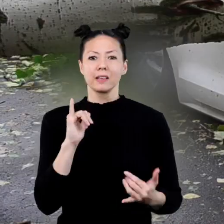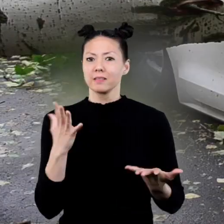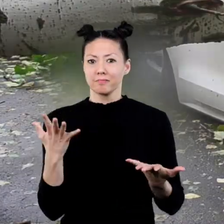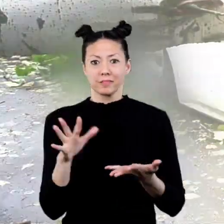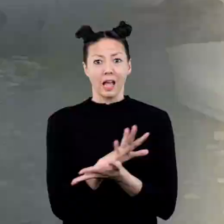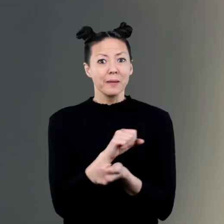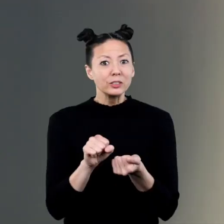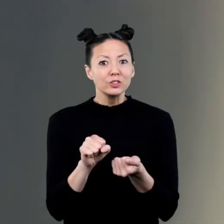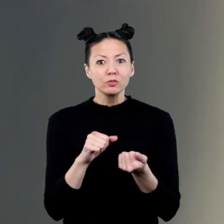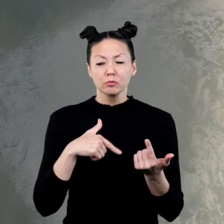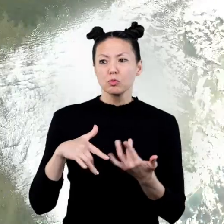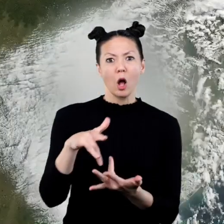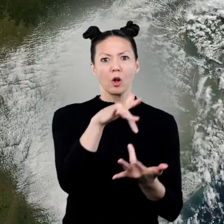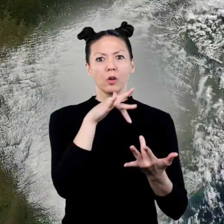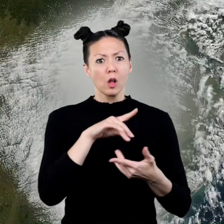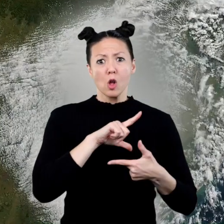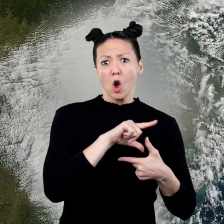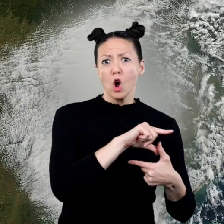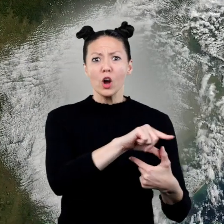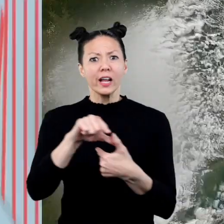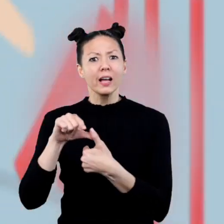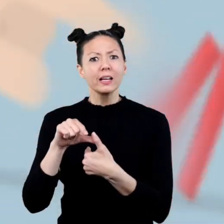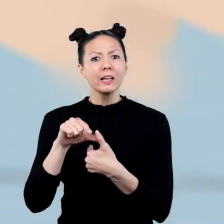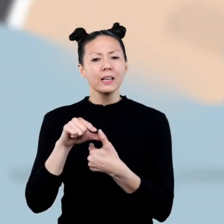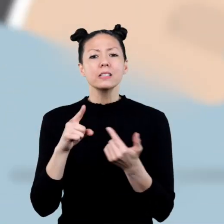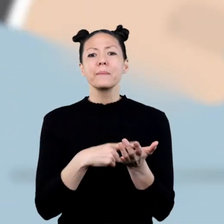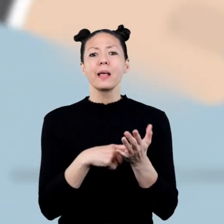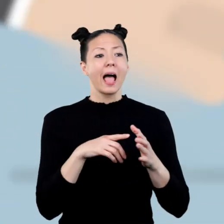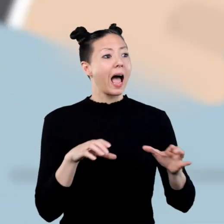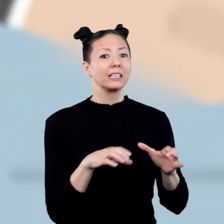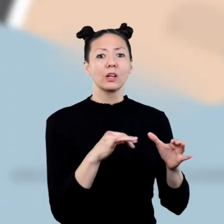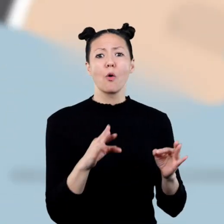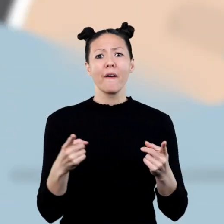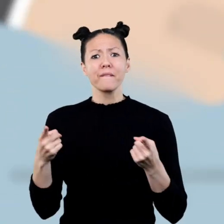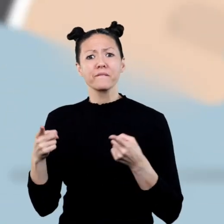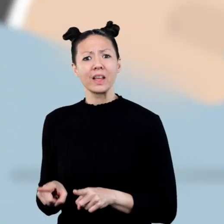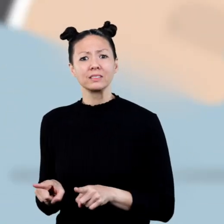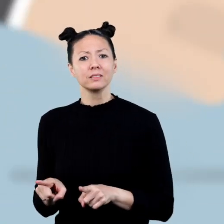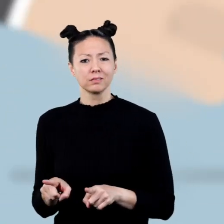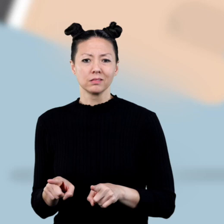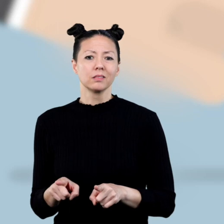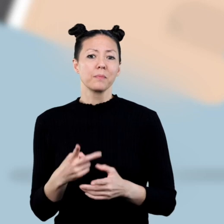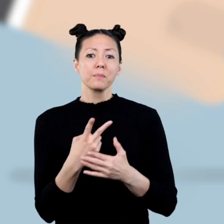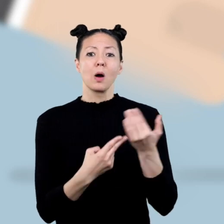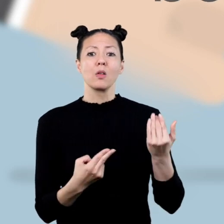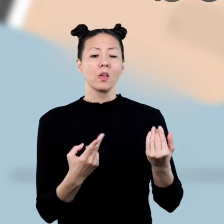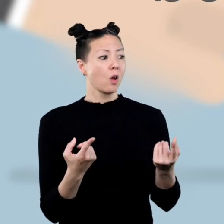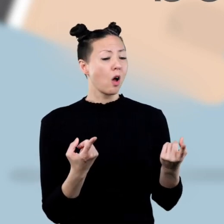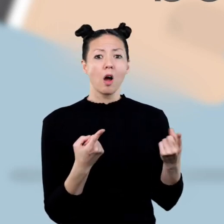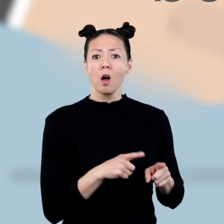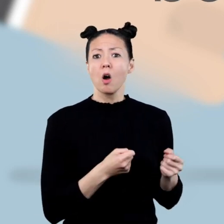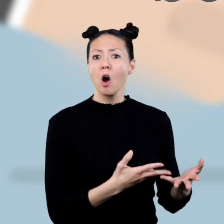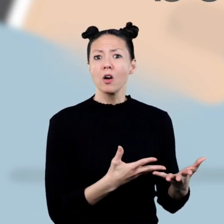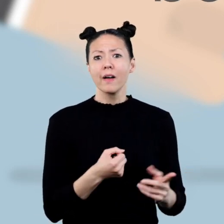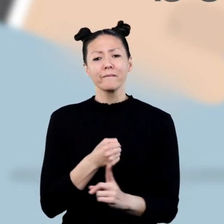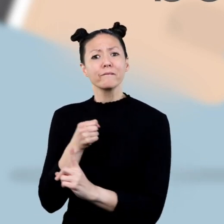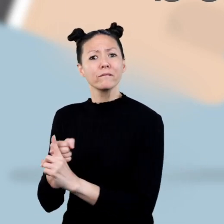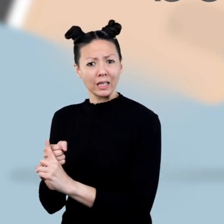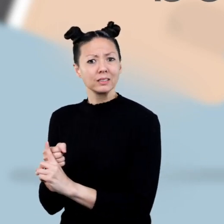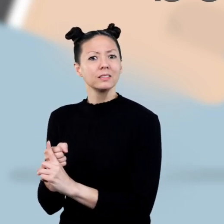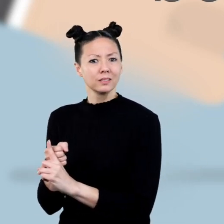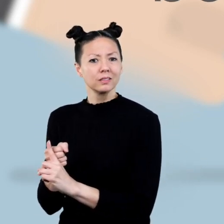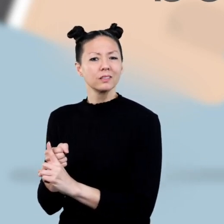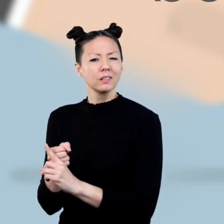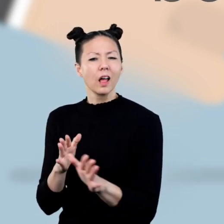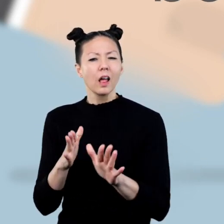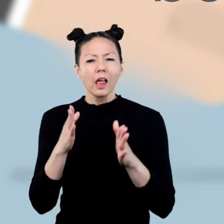cause damage, like a tornado or a hurricane. Sometimes an action or event can be both a cause and an